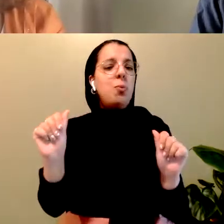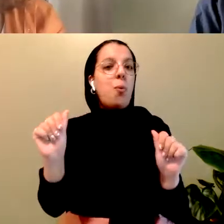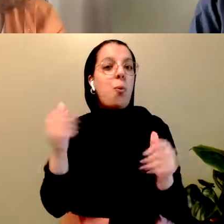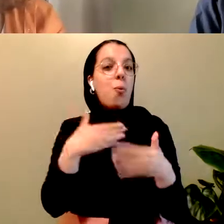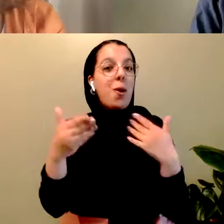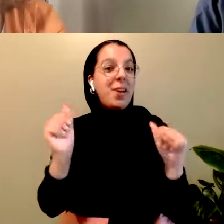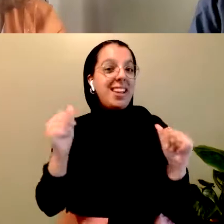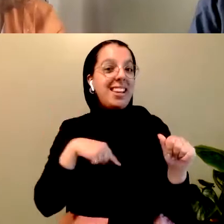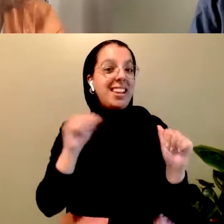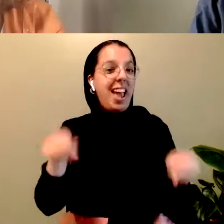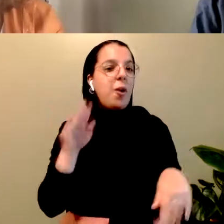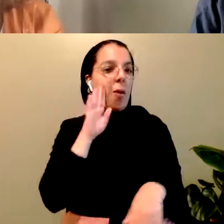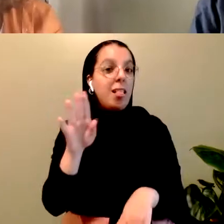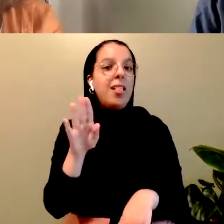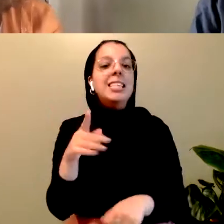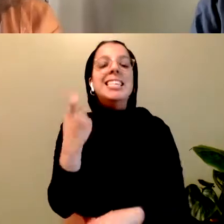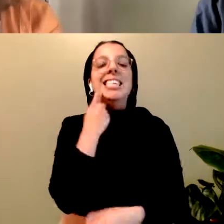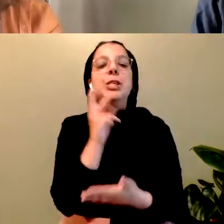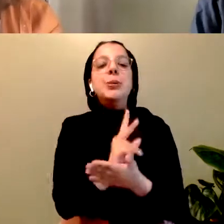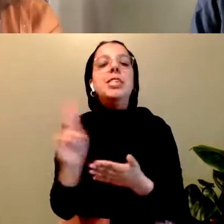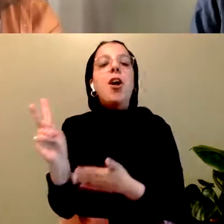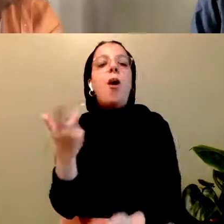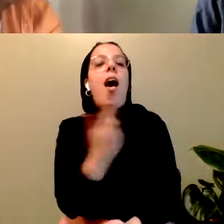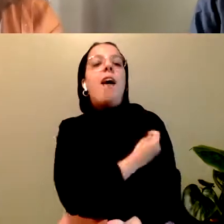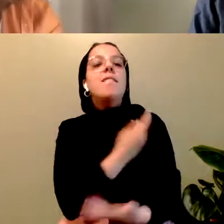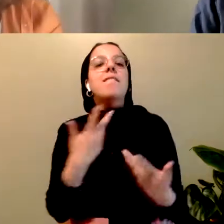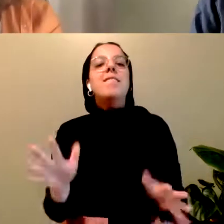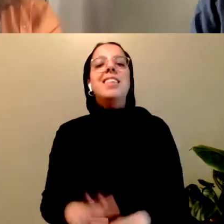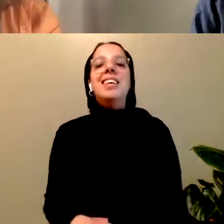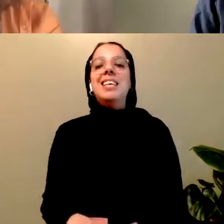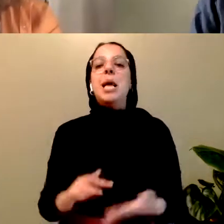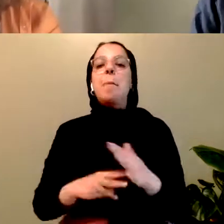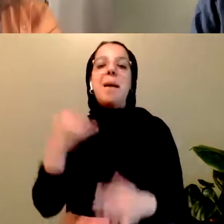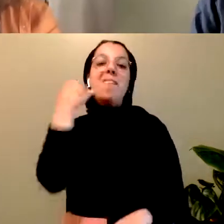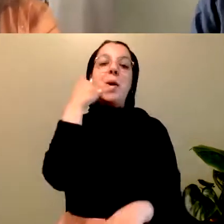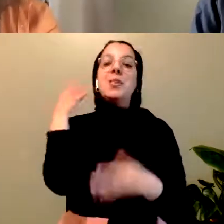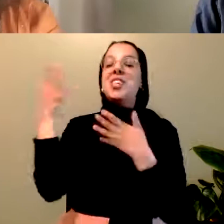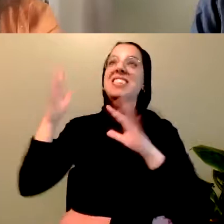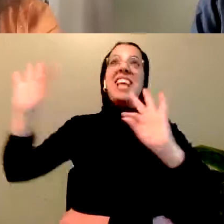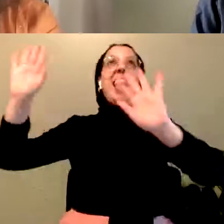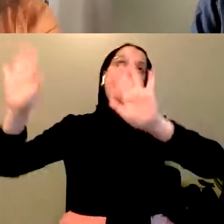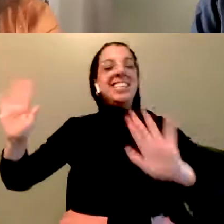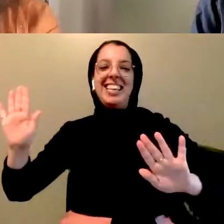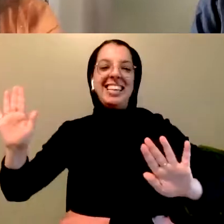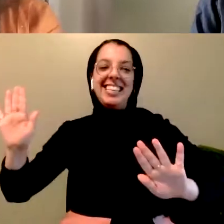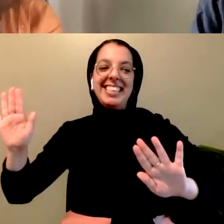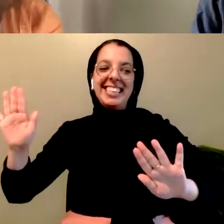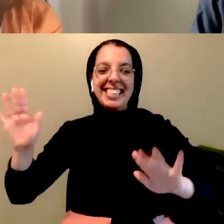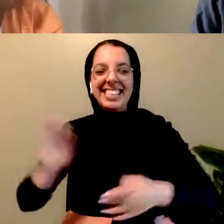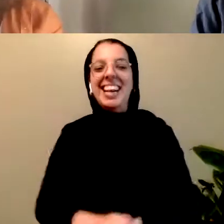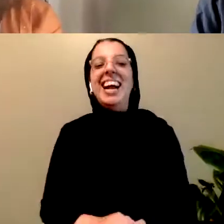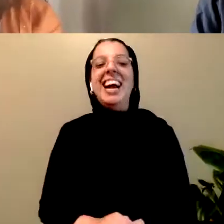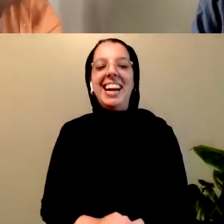I've had my second shot for more than two weeks now. So my 5G is killer. And I can't wait to see,